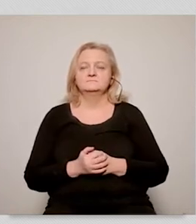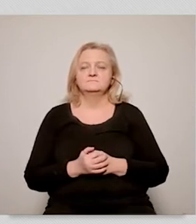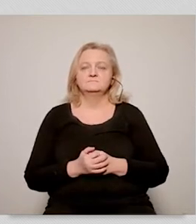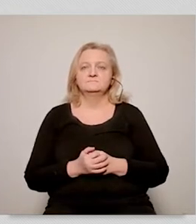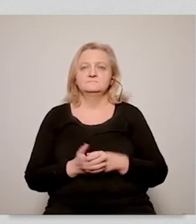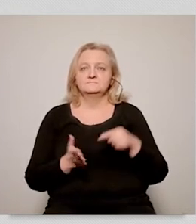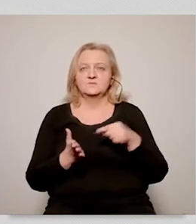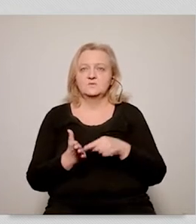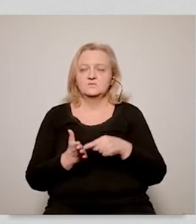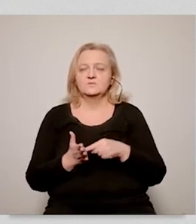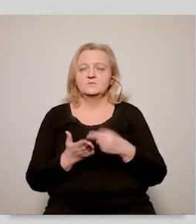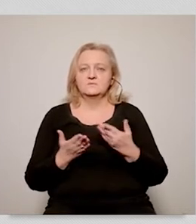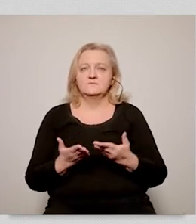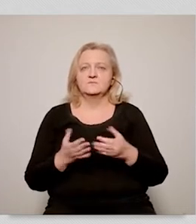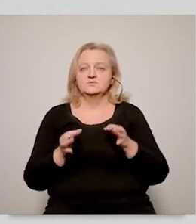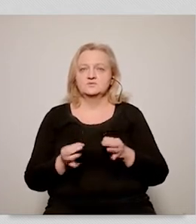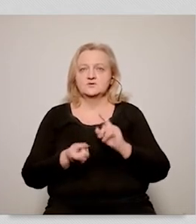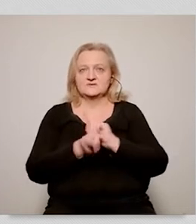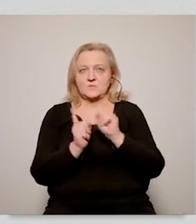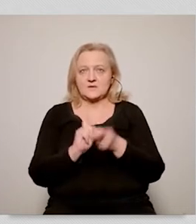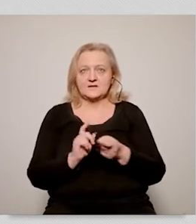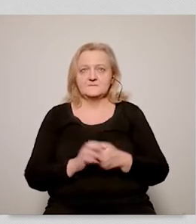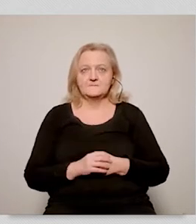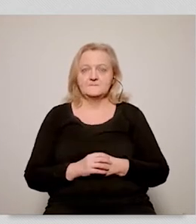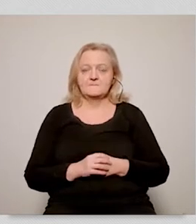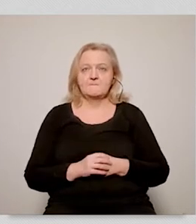co-organizing the debate today.